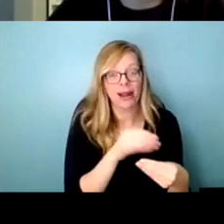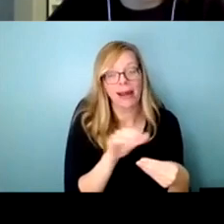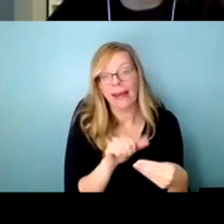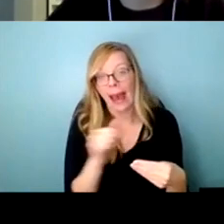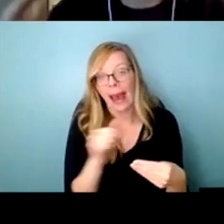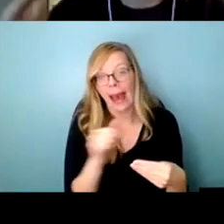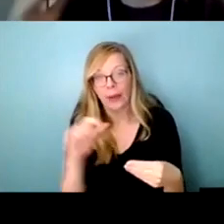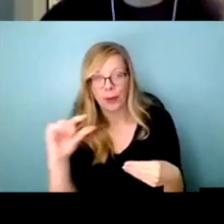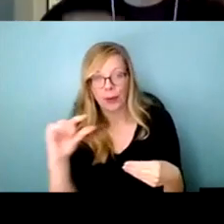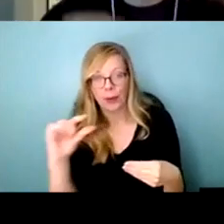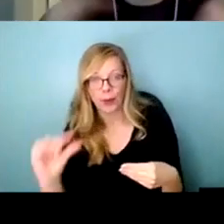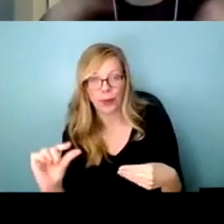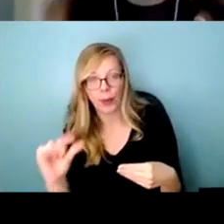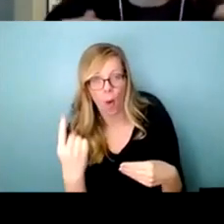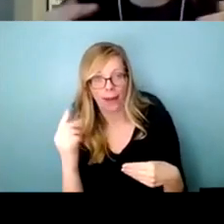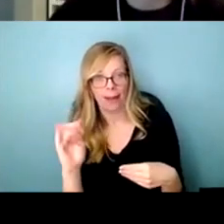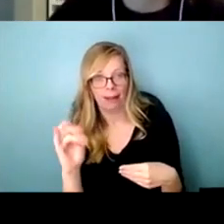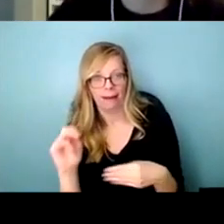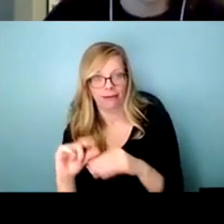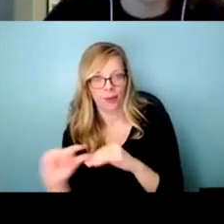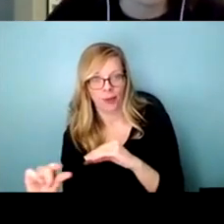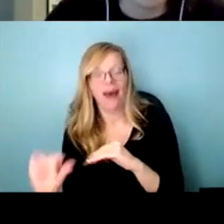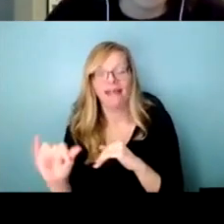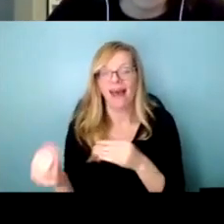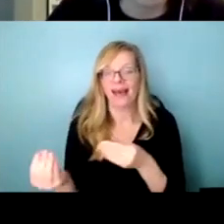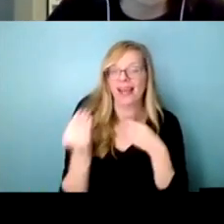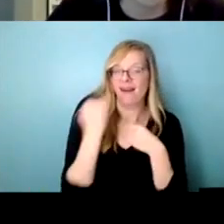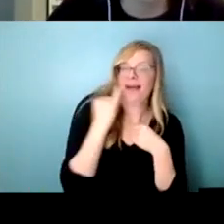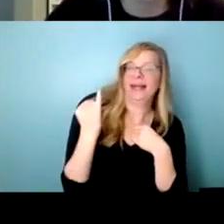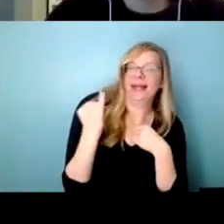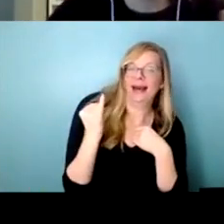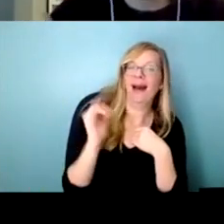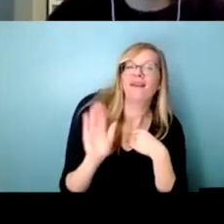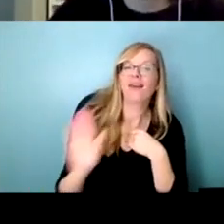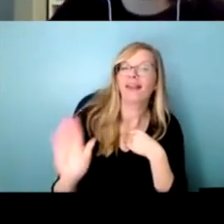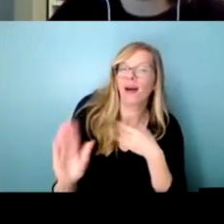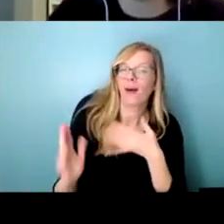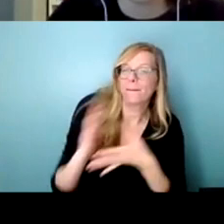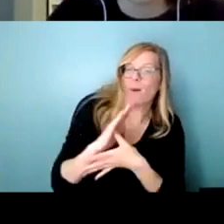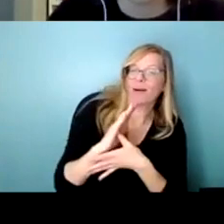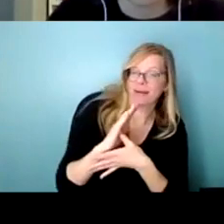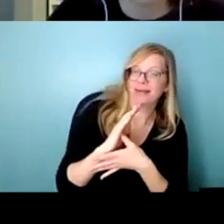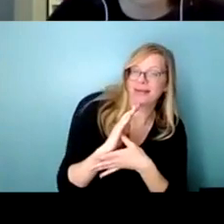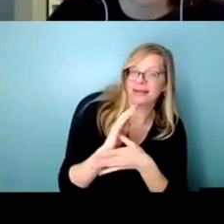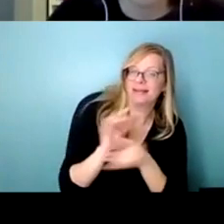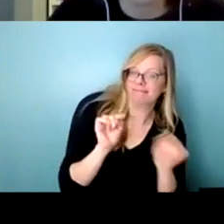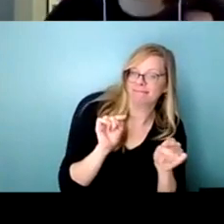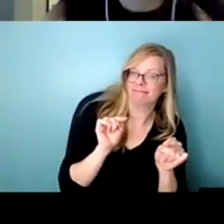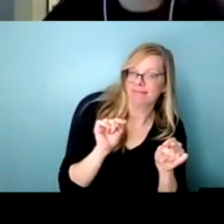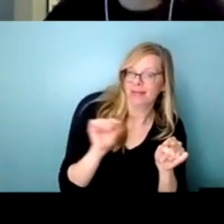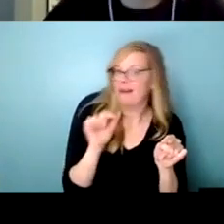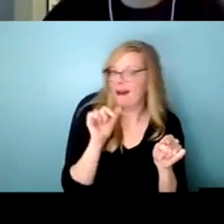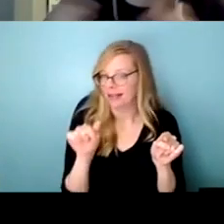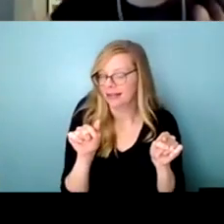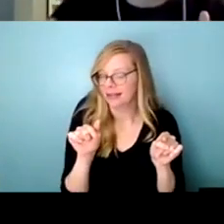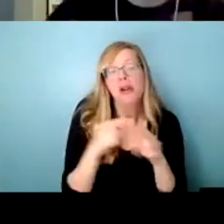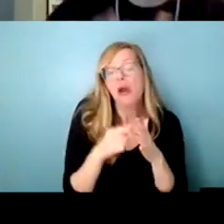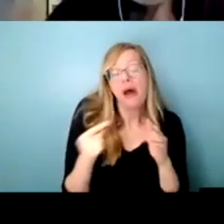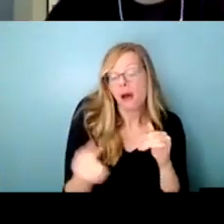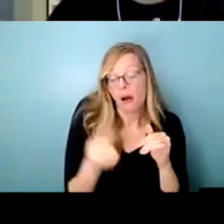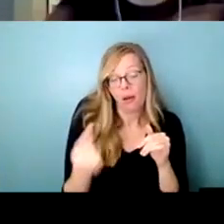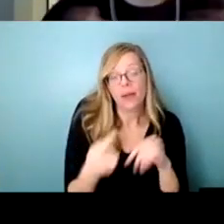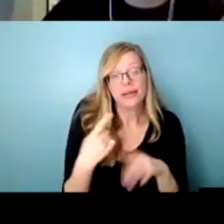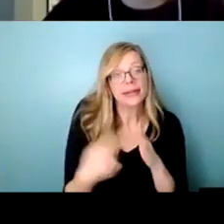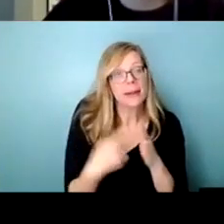dollars in the budget sometimes that can give a an idea of the relative importance that they're putting on that particular thing although not always because sometimes